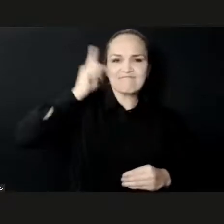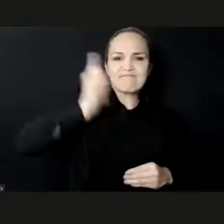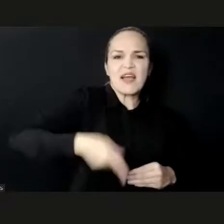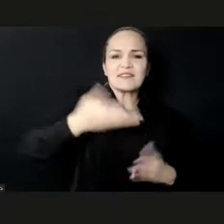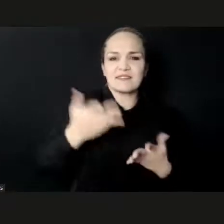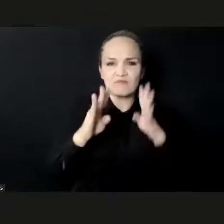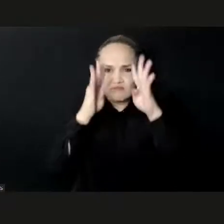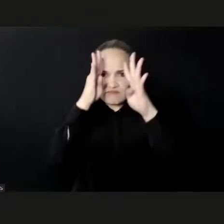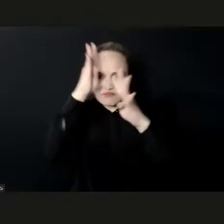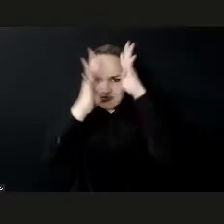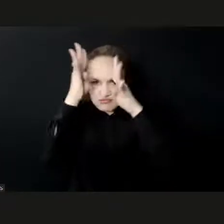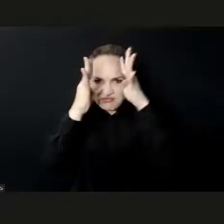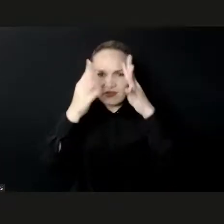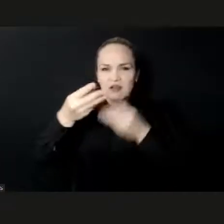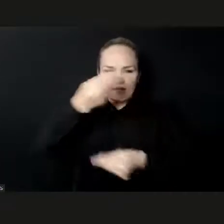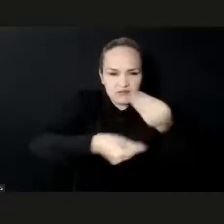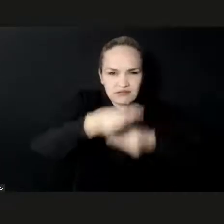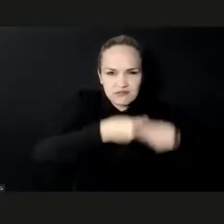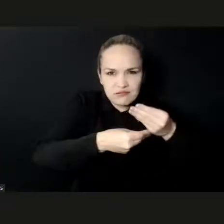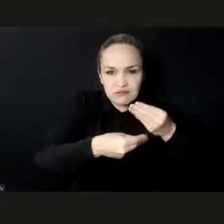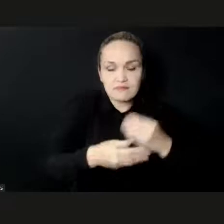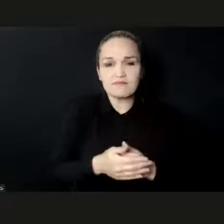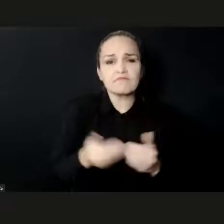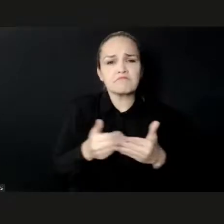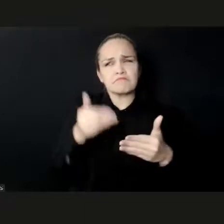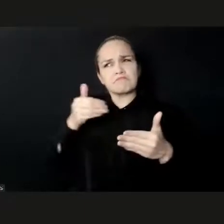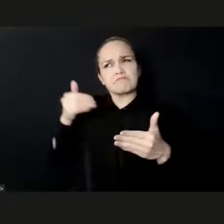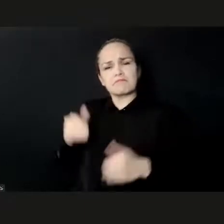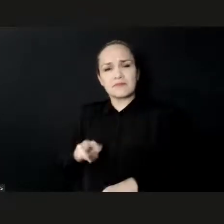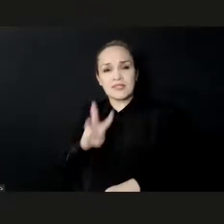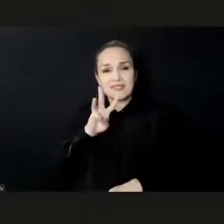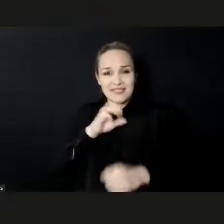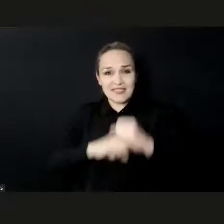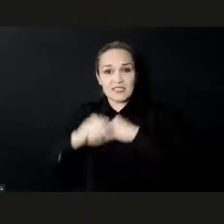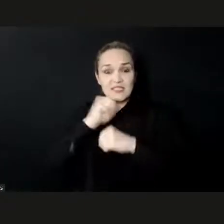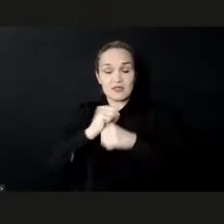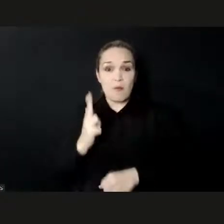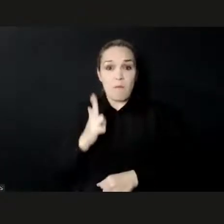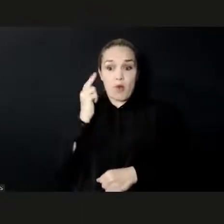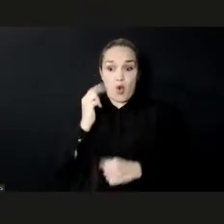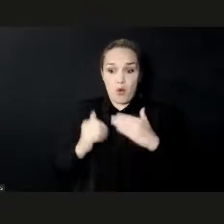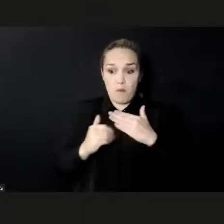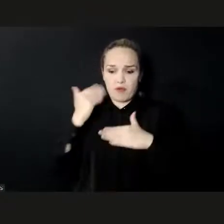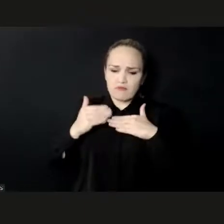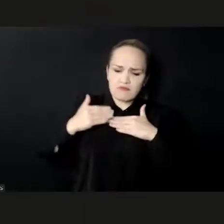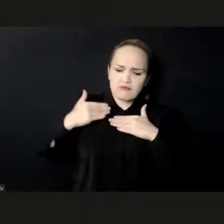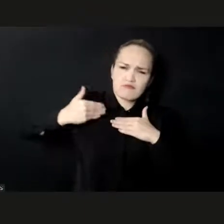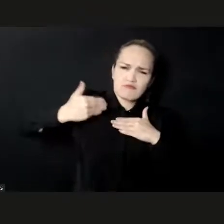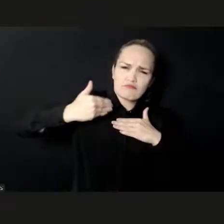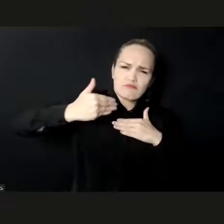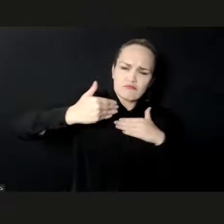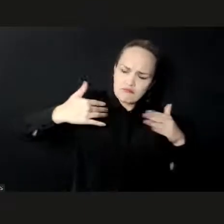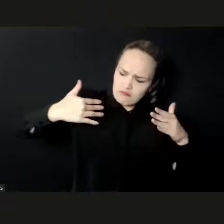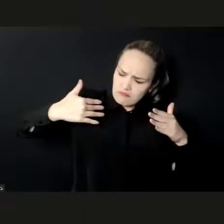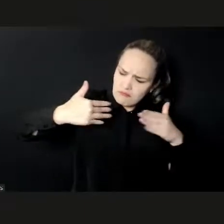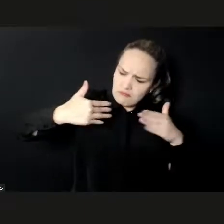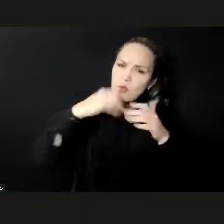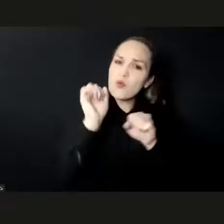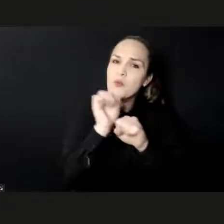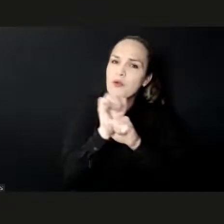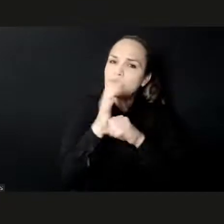with you a few of the reasons why we consider this a very important topic and important sector